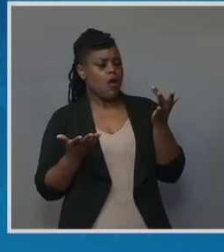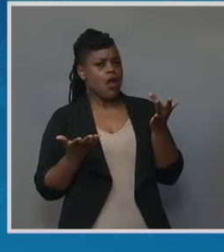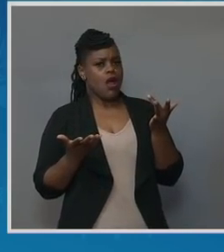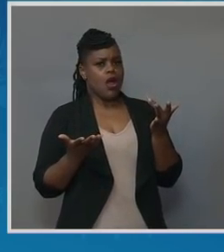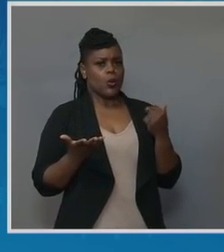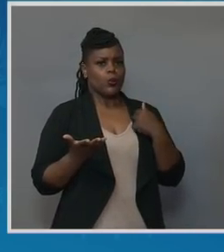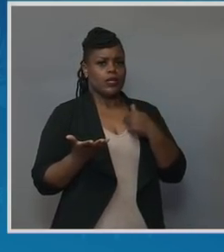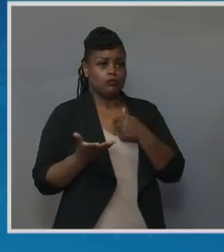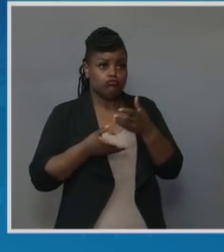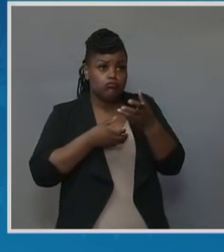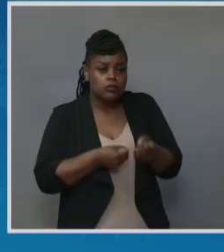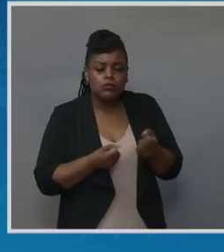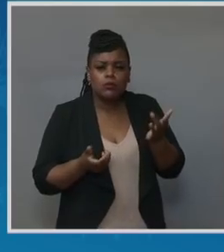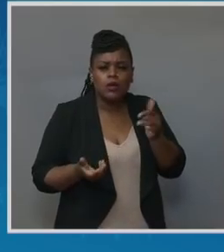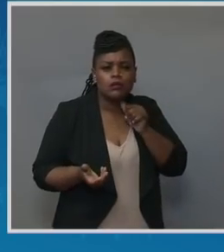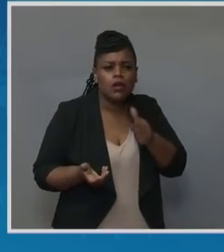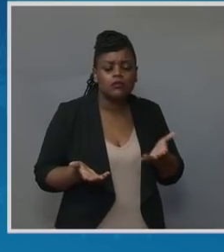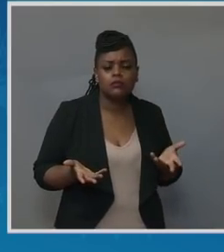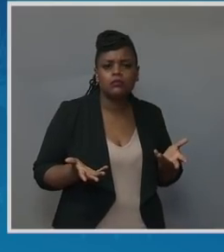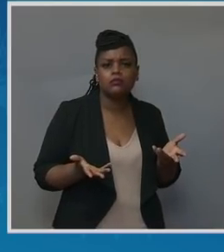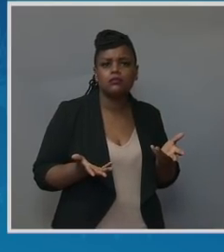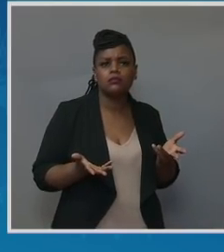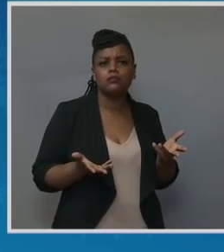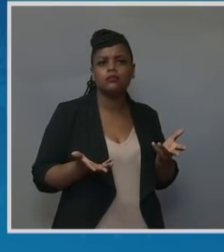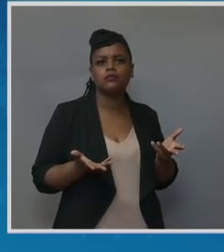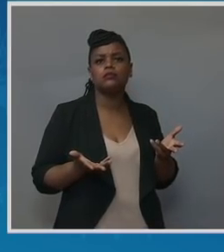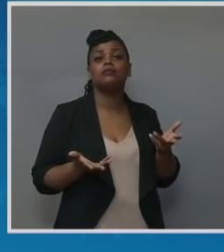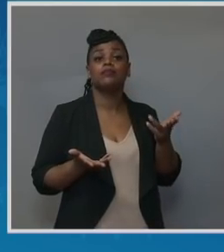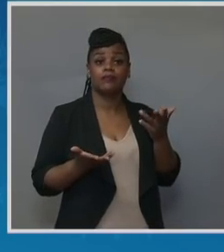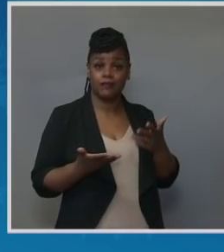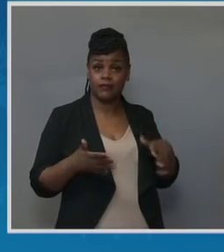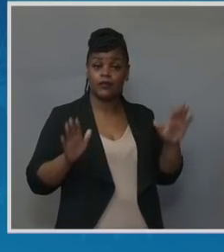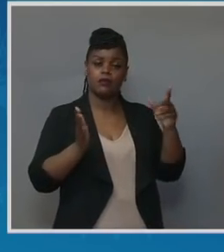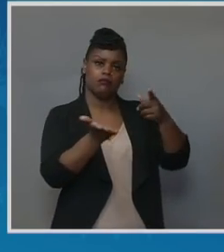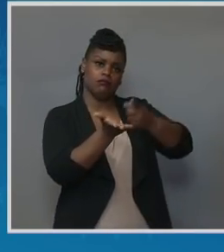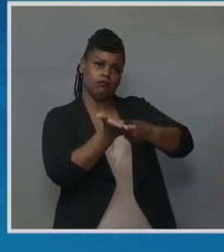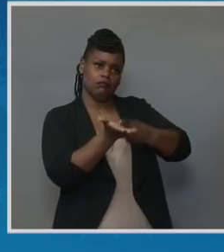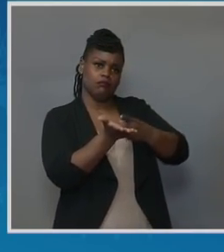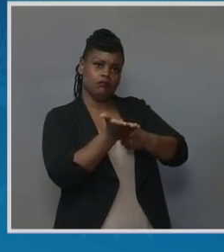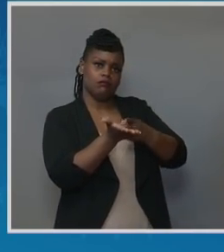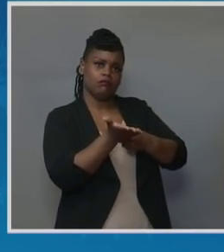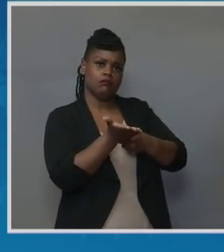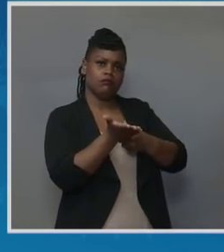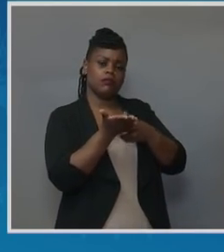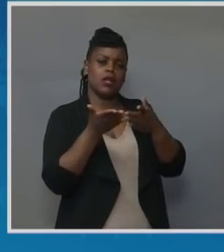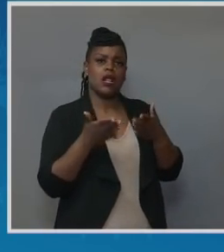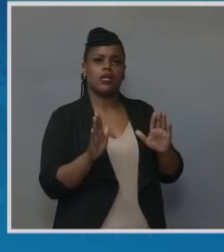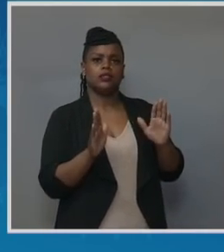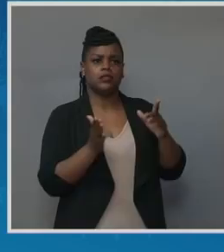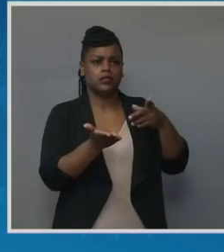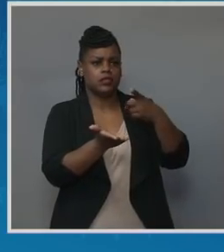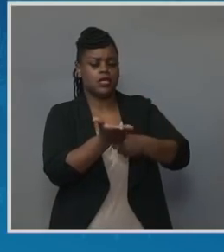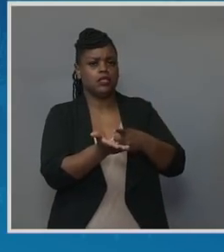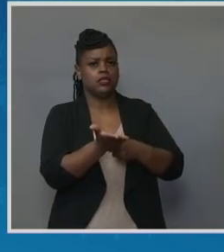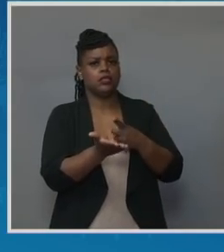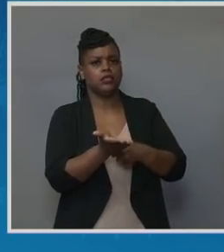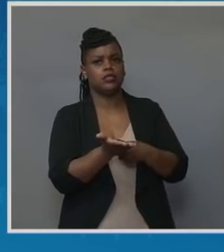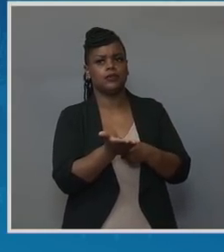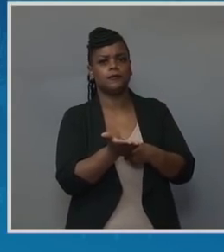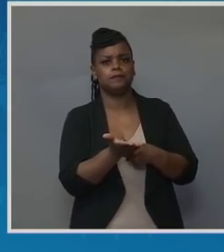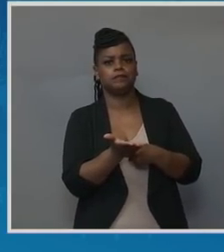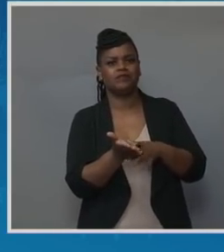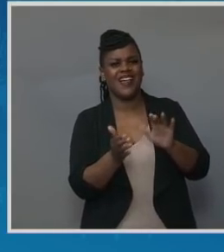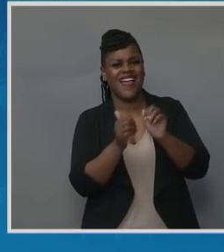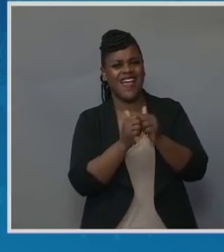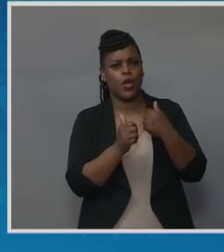Let us understand. So, they go through education. Then they talk about, okay, let's go through how your brain is, how you're recognizing, how